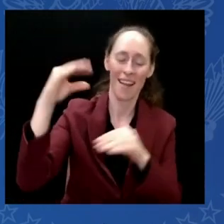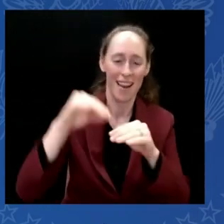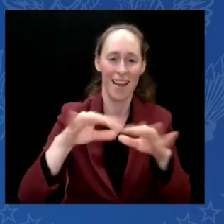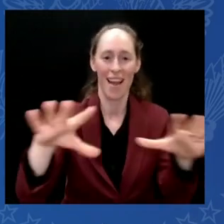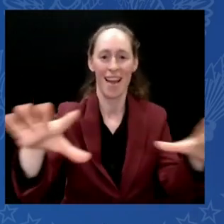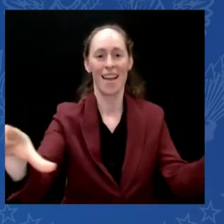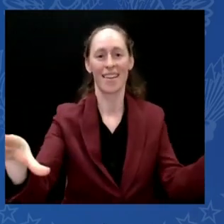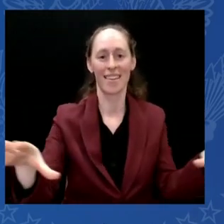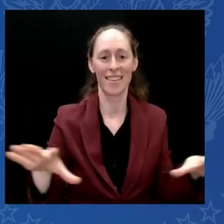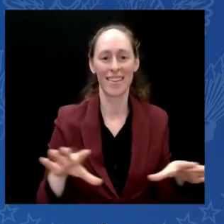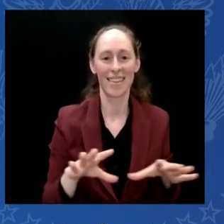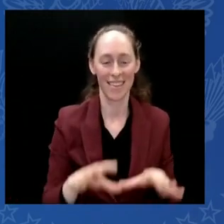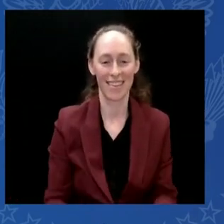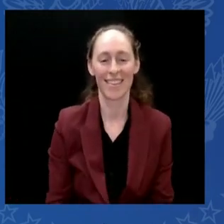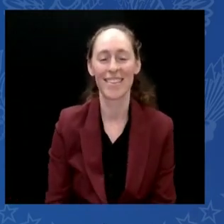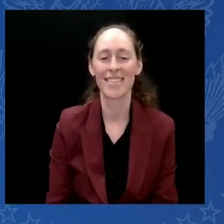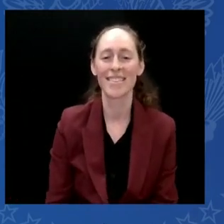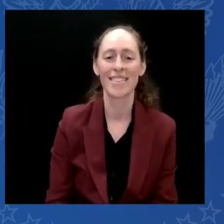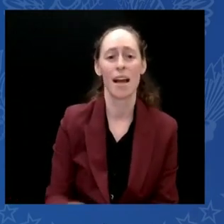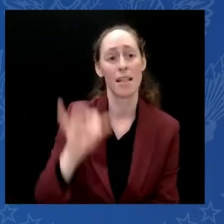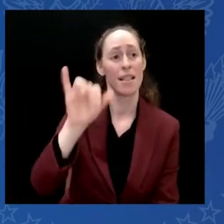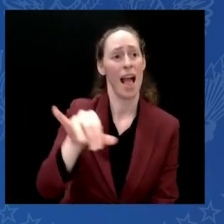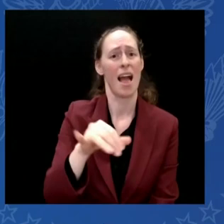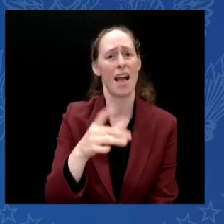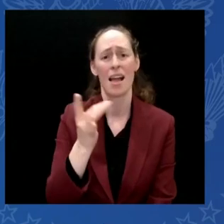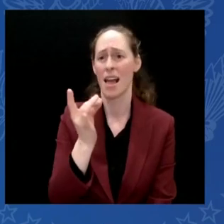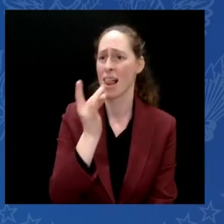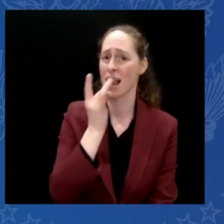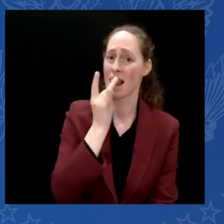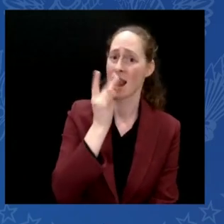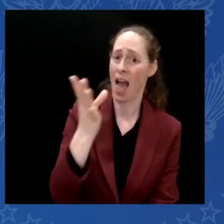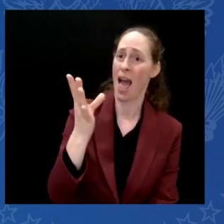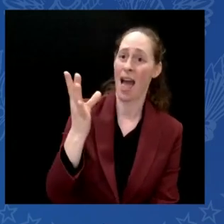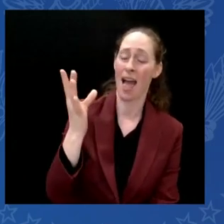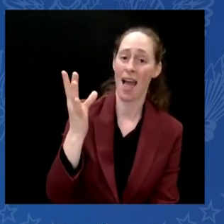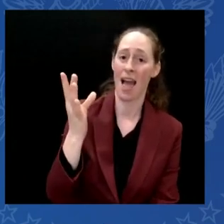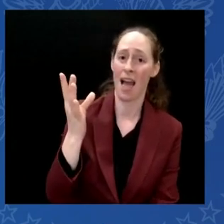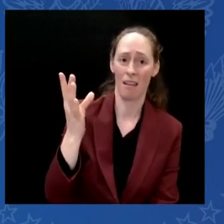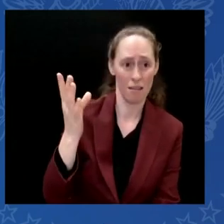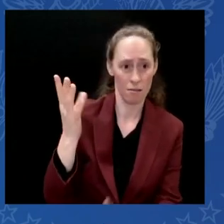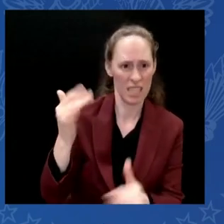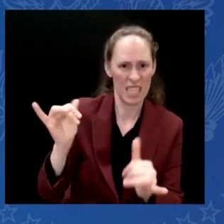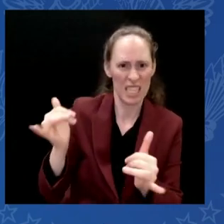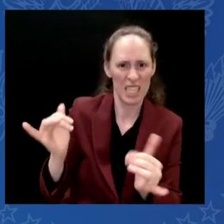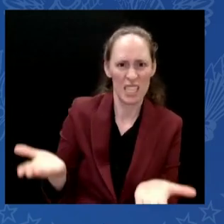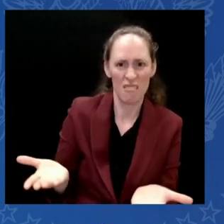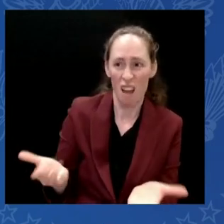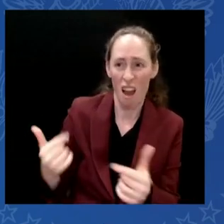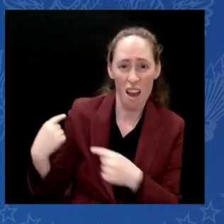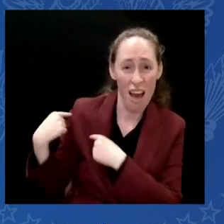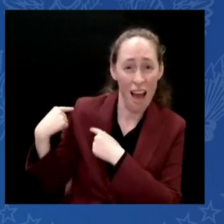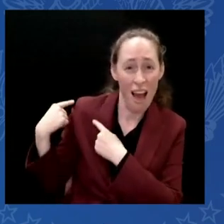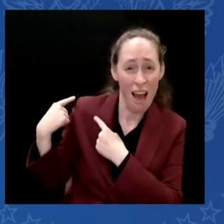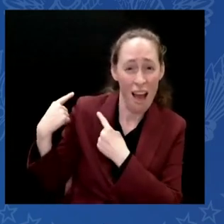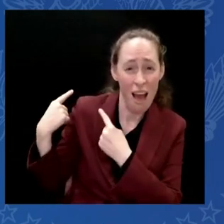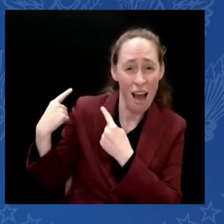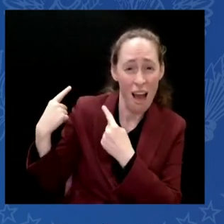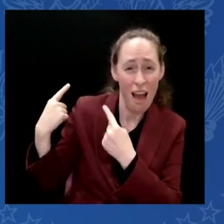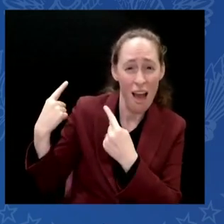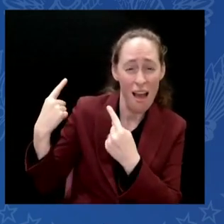light that shines still today in our own time, our own lives. As we sing, holy night,